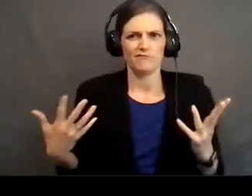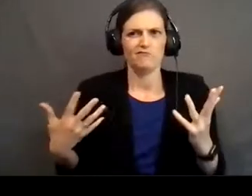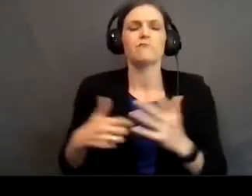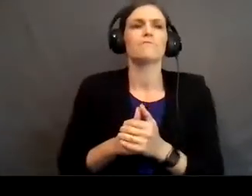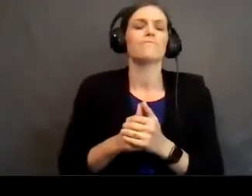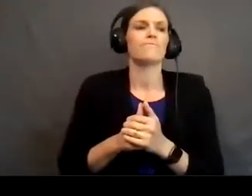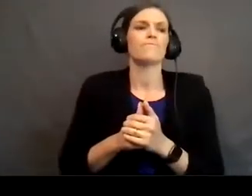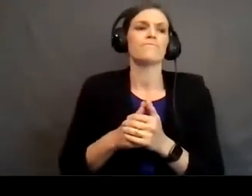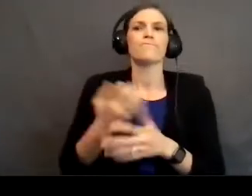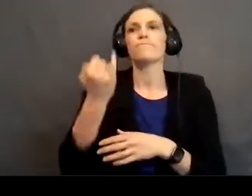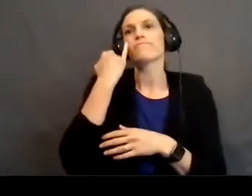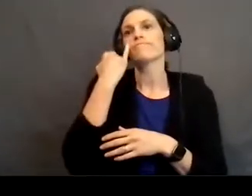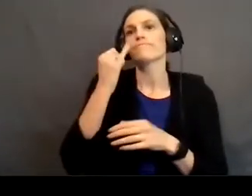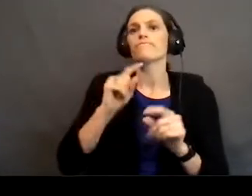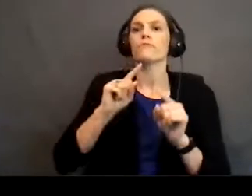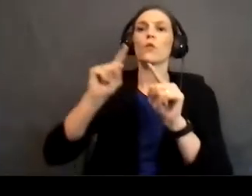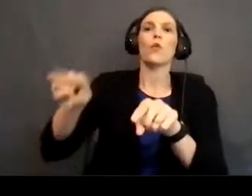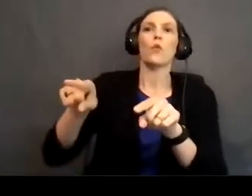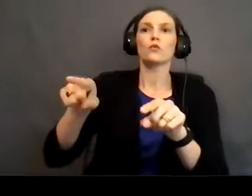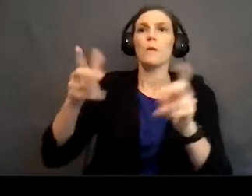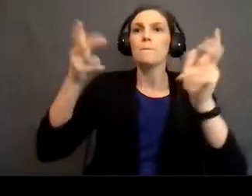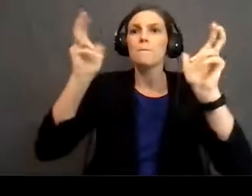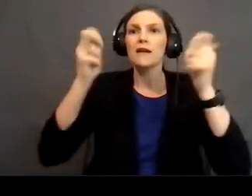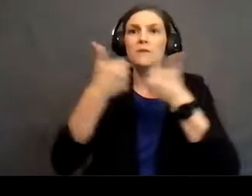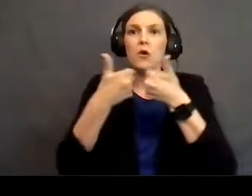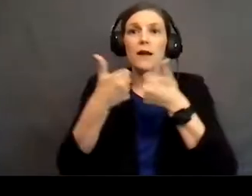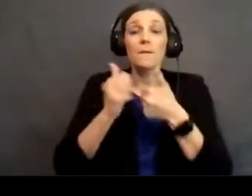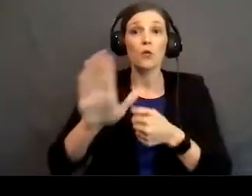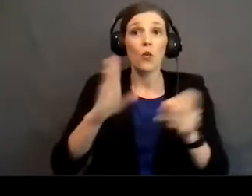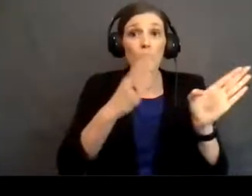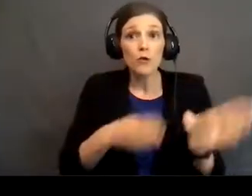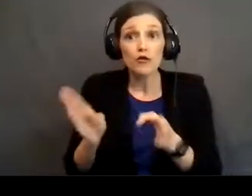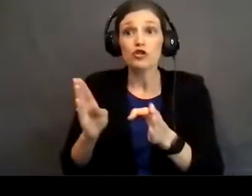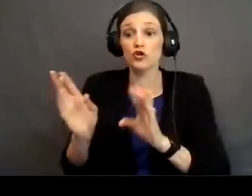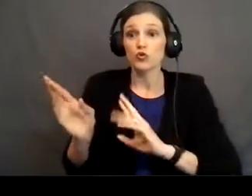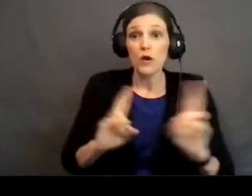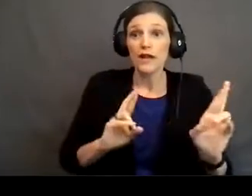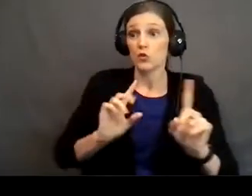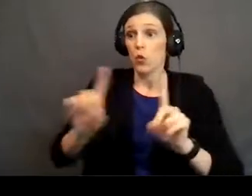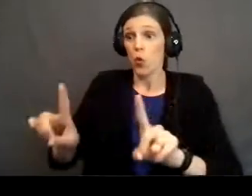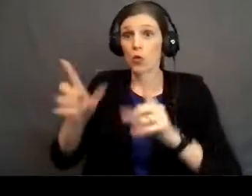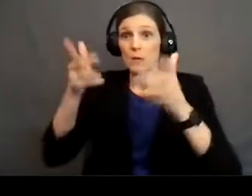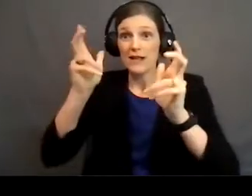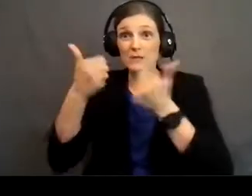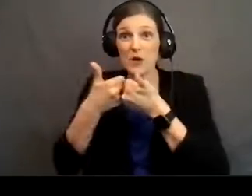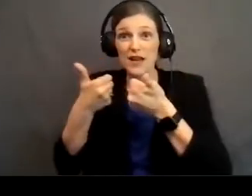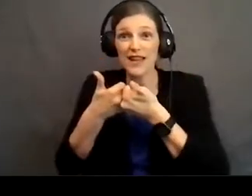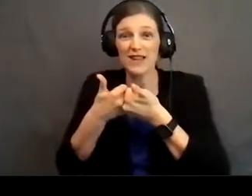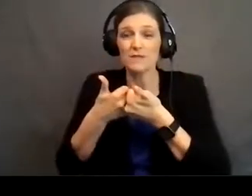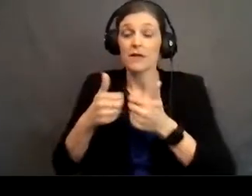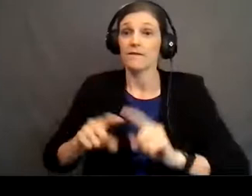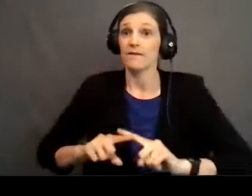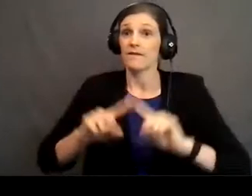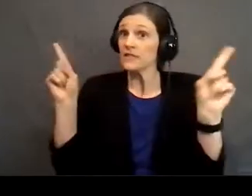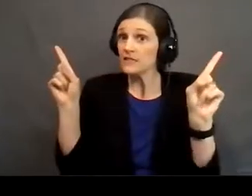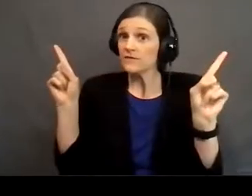Say you're going to a basketball game, okay? Your preparation to get ready to go to this basketball game is going to be very different